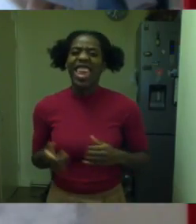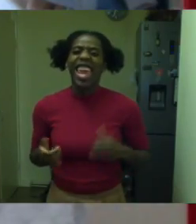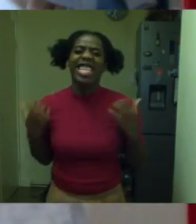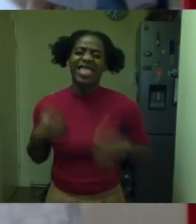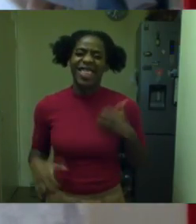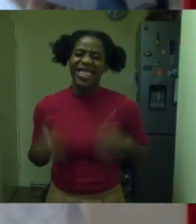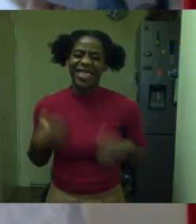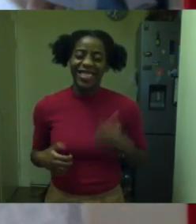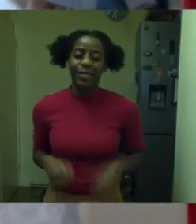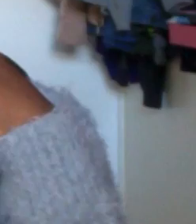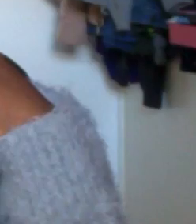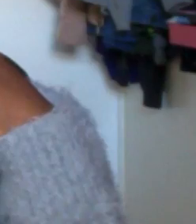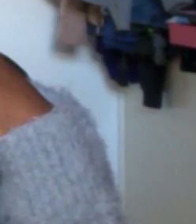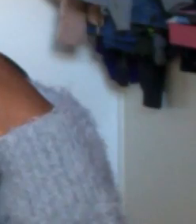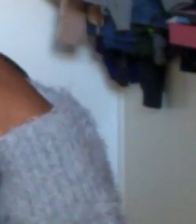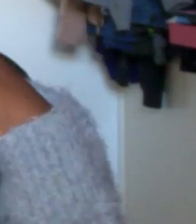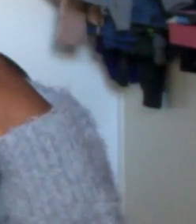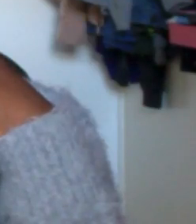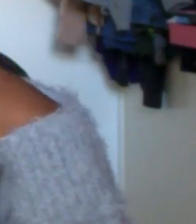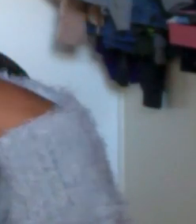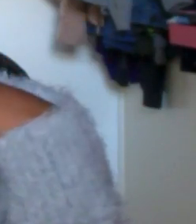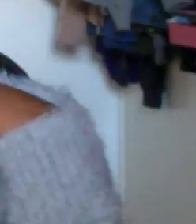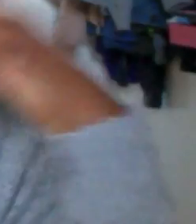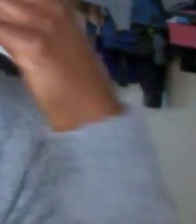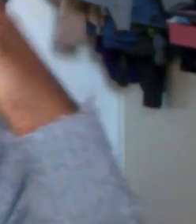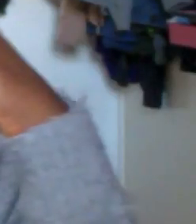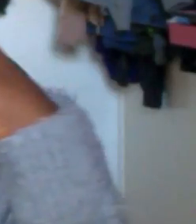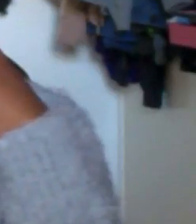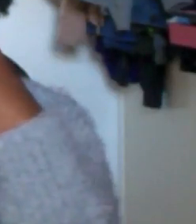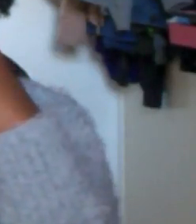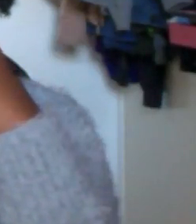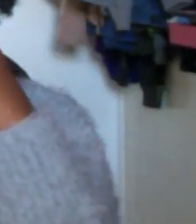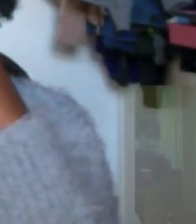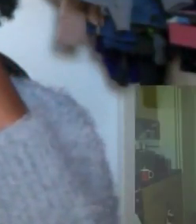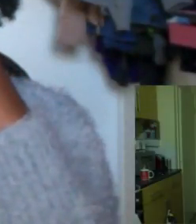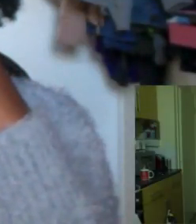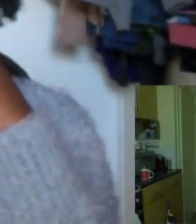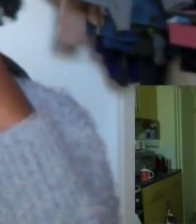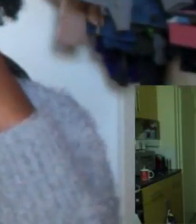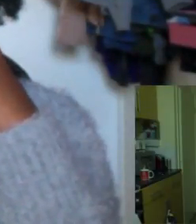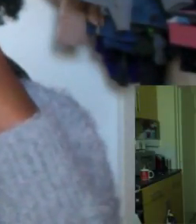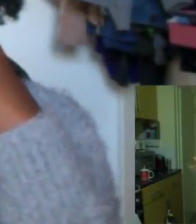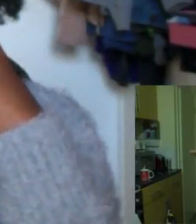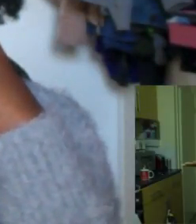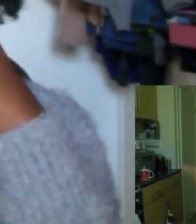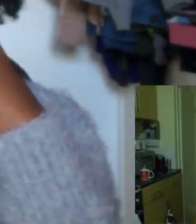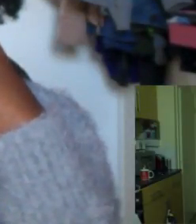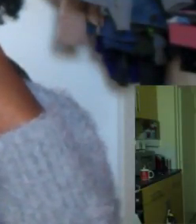own writing as well so I'm really excited about that. Yeah, I think that's about, that's about it really for the,